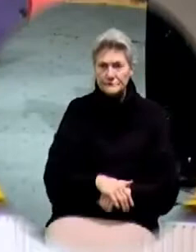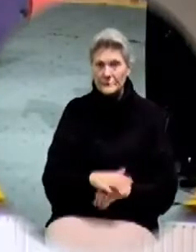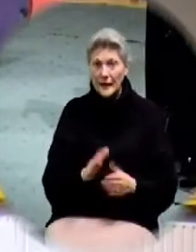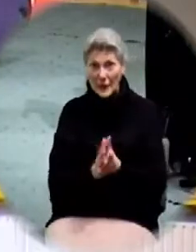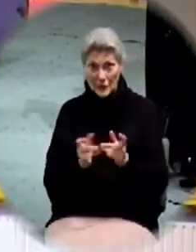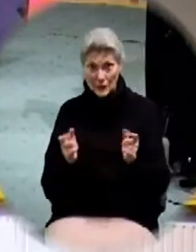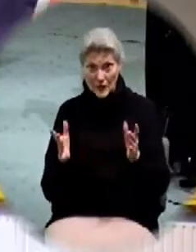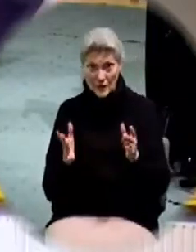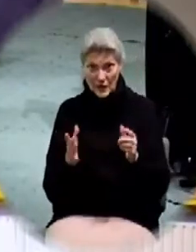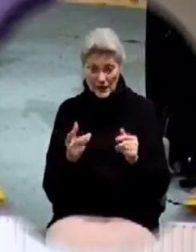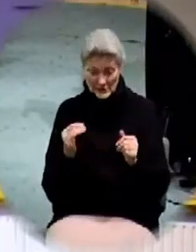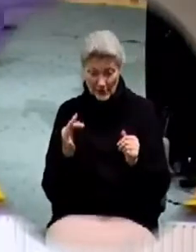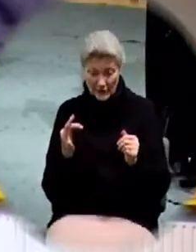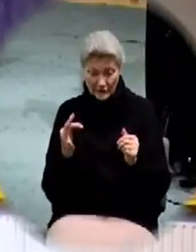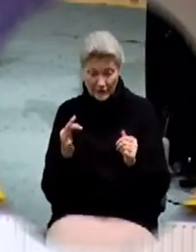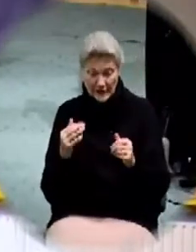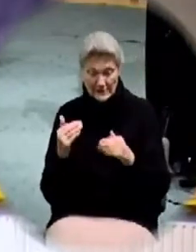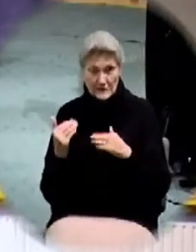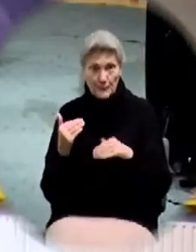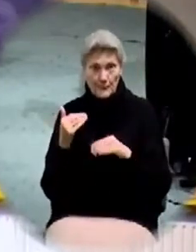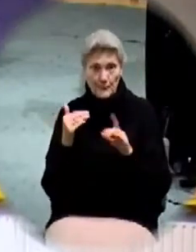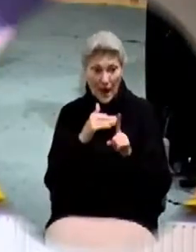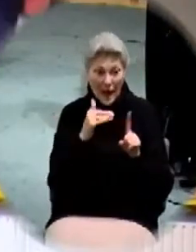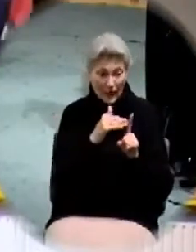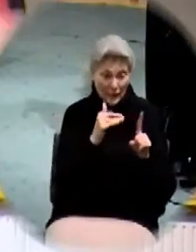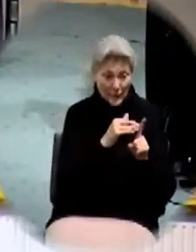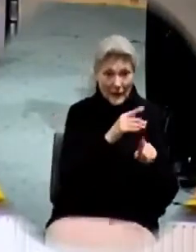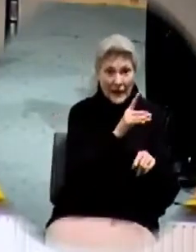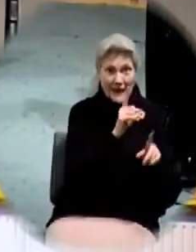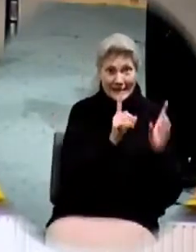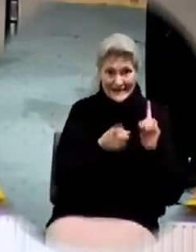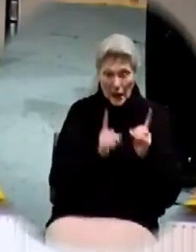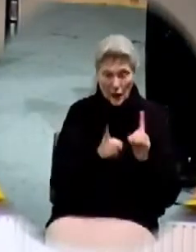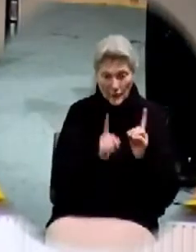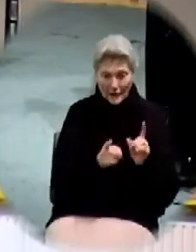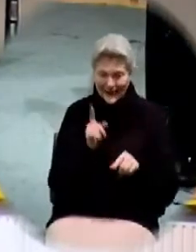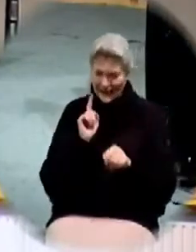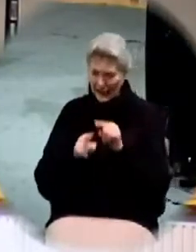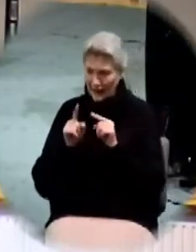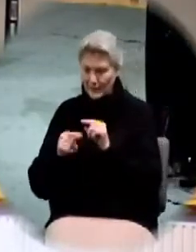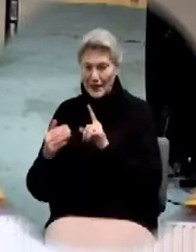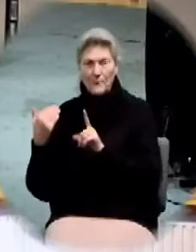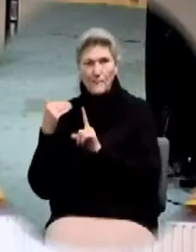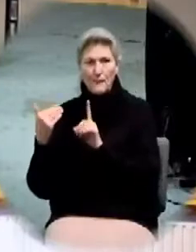hallelujah because if he's bugging my good friend brother Derek he can't be bugging me